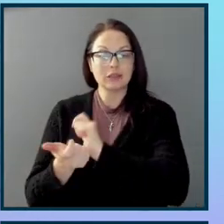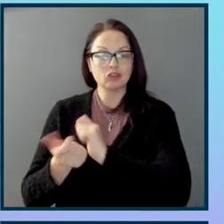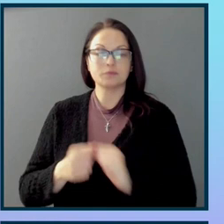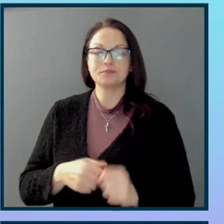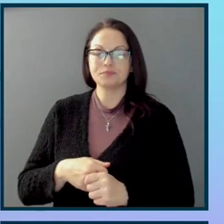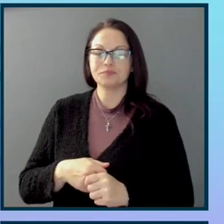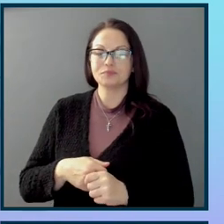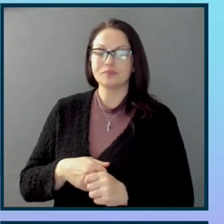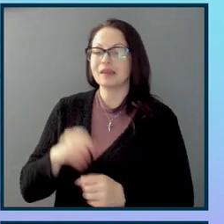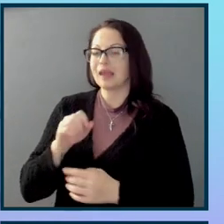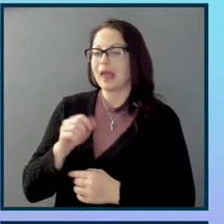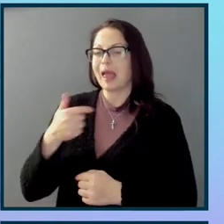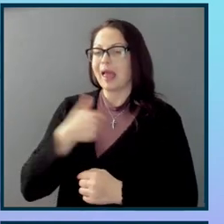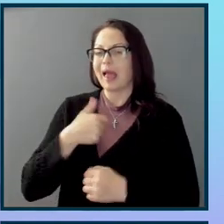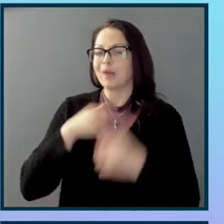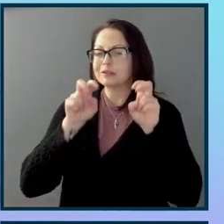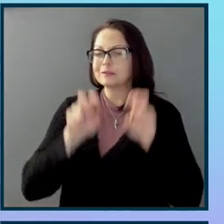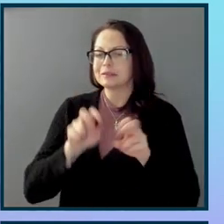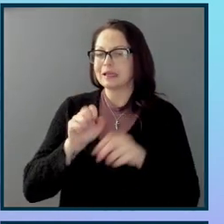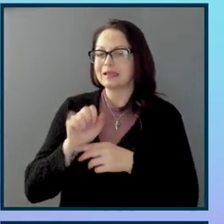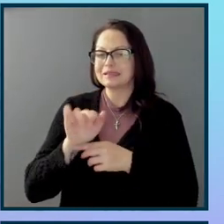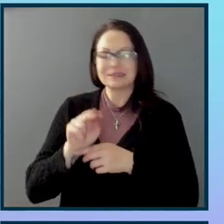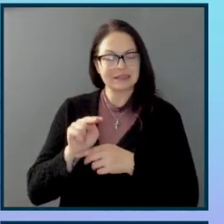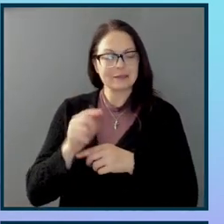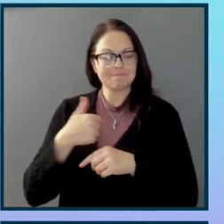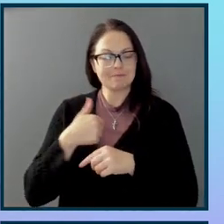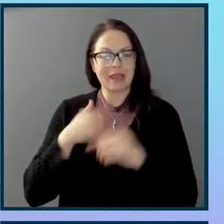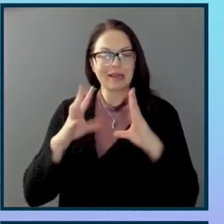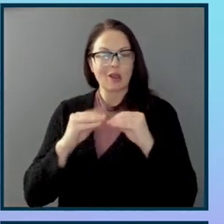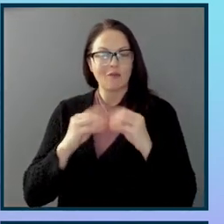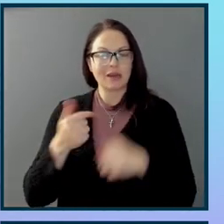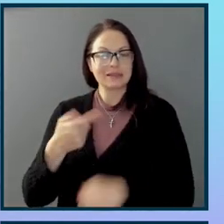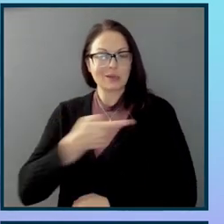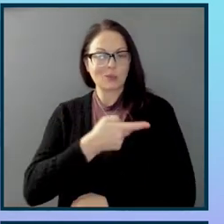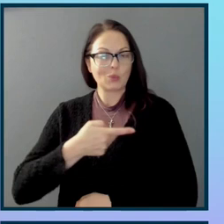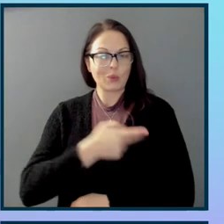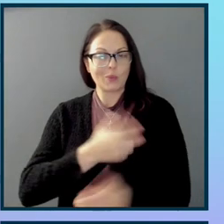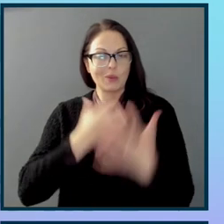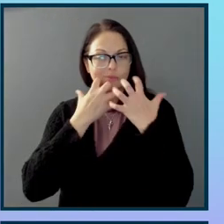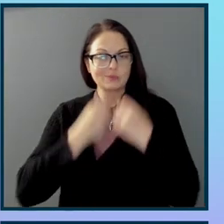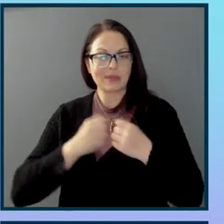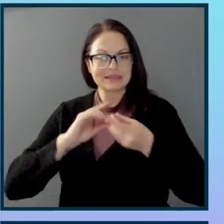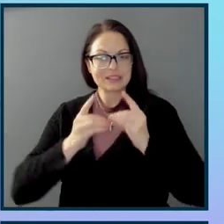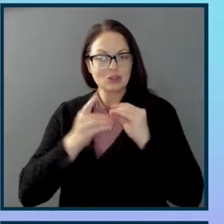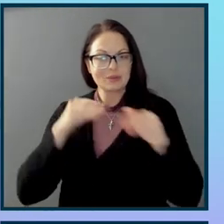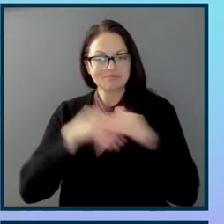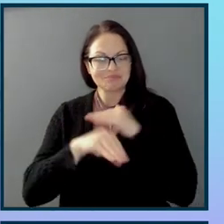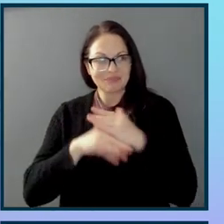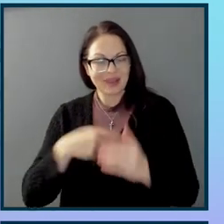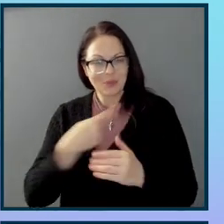conference together and I remember we both were very passionate about digital accessibility and we were arguing about it.